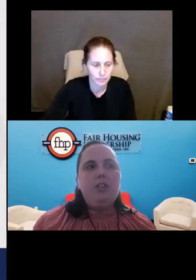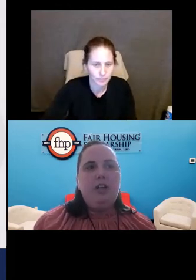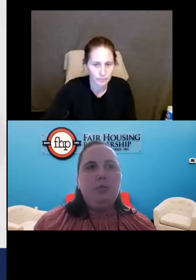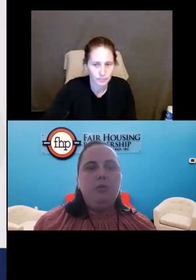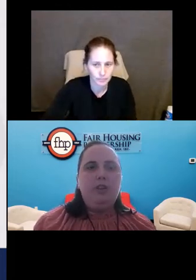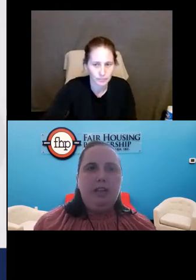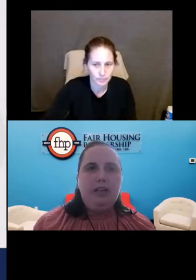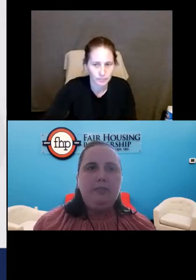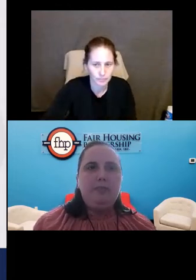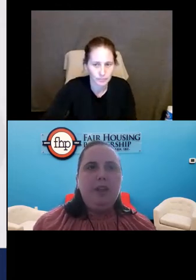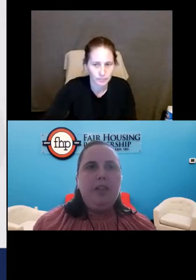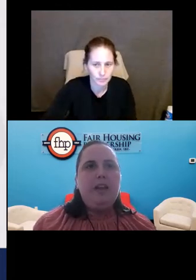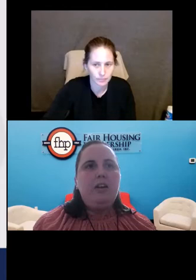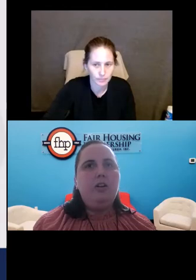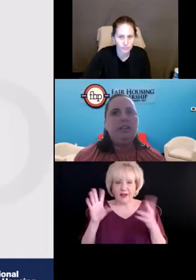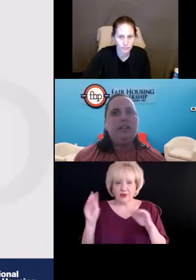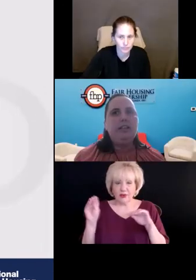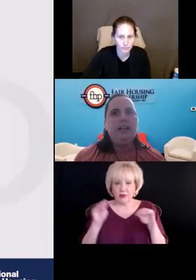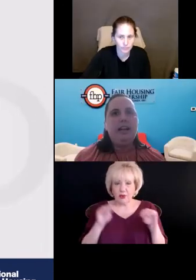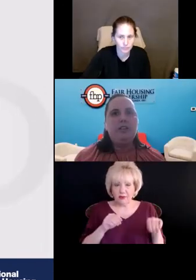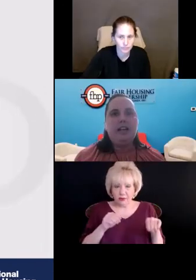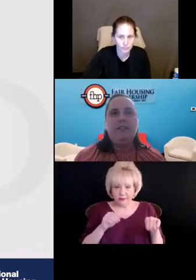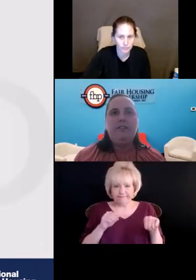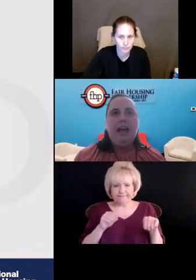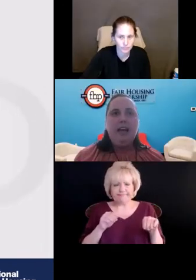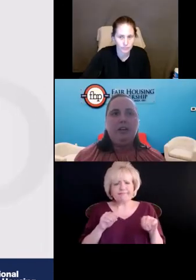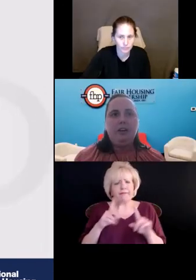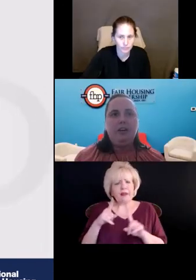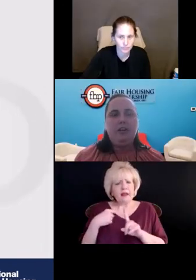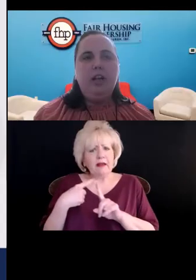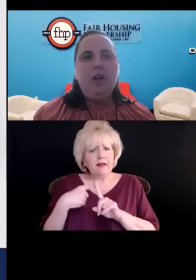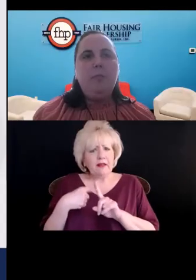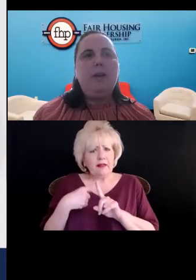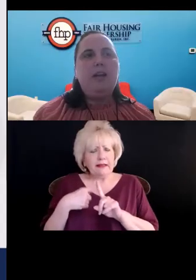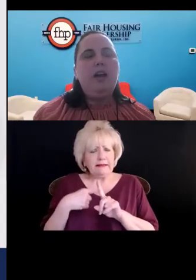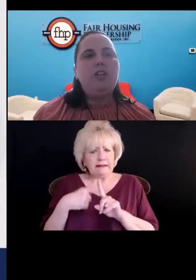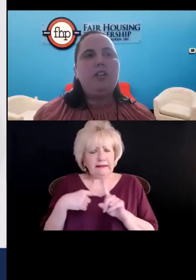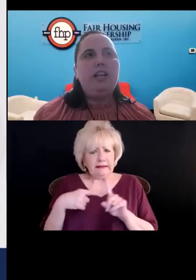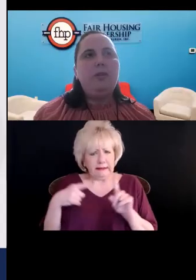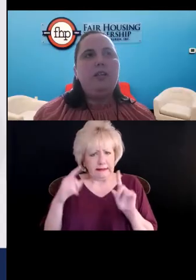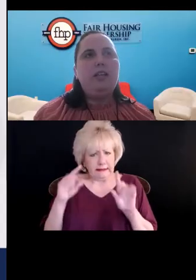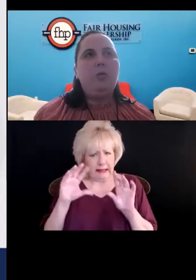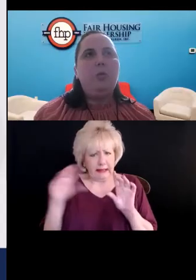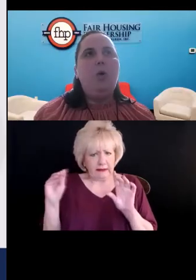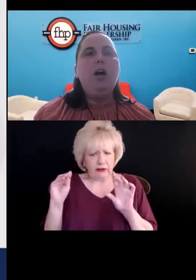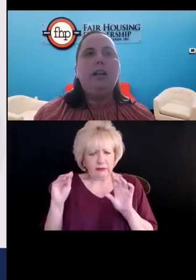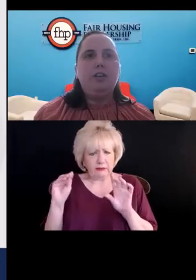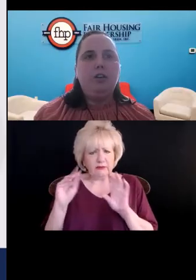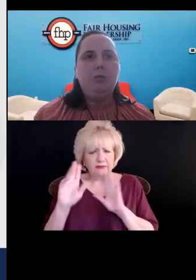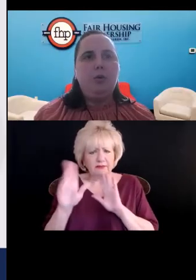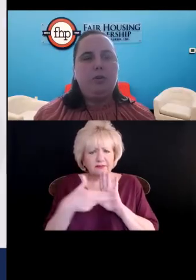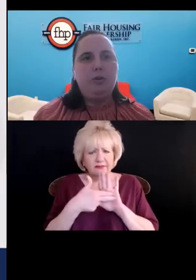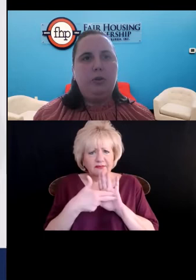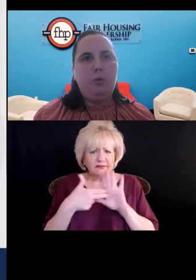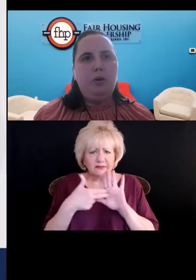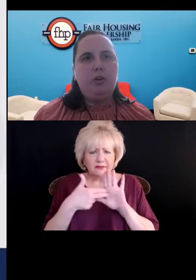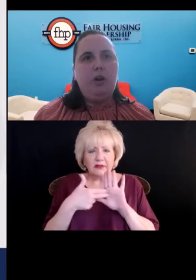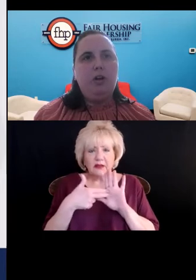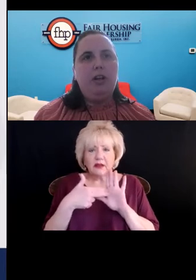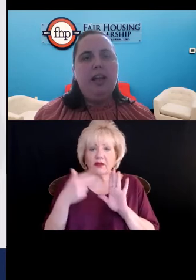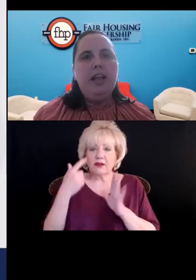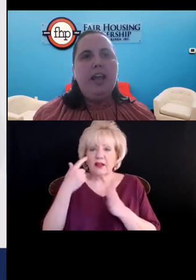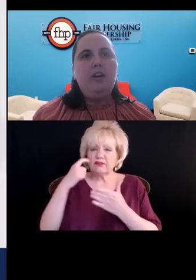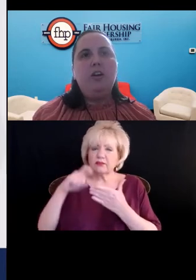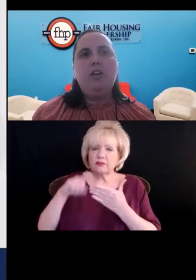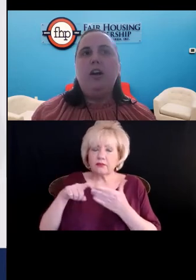after she had moved in that her leasing agent had flagged her because she had been seen walking her emotional support